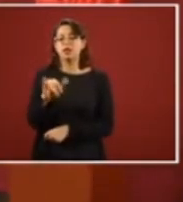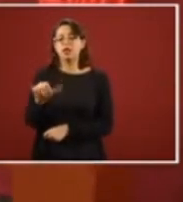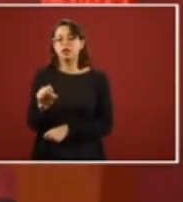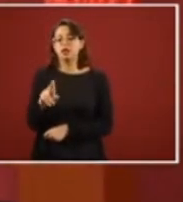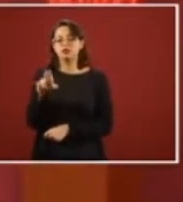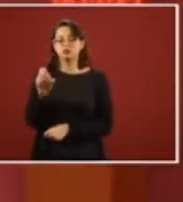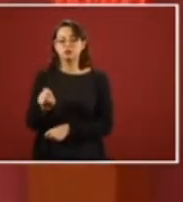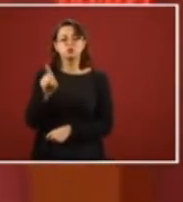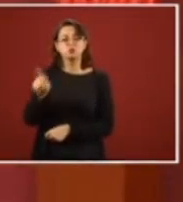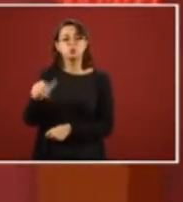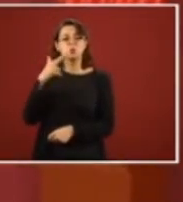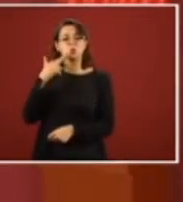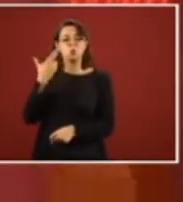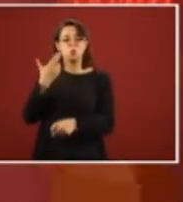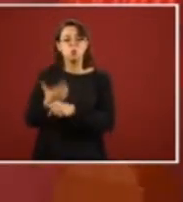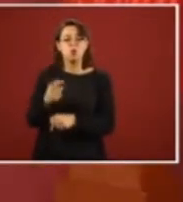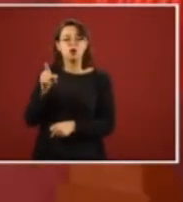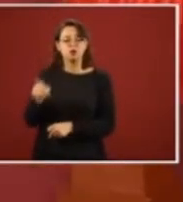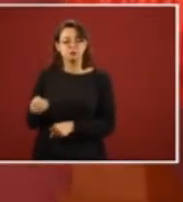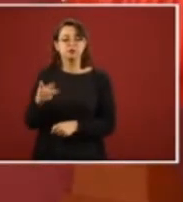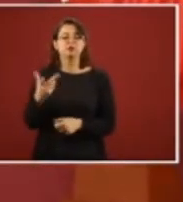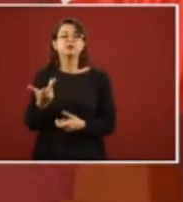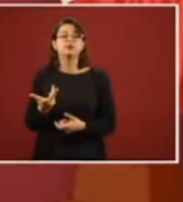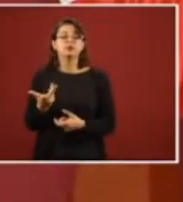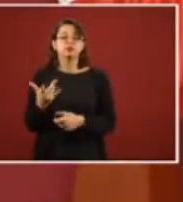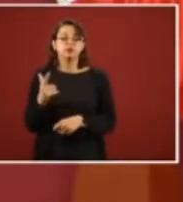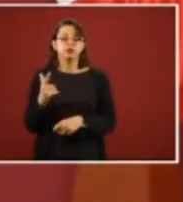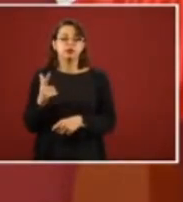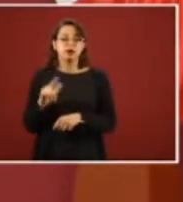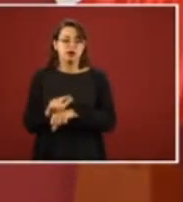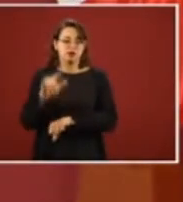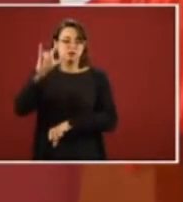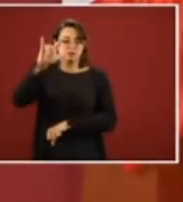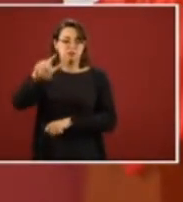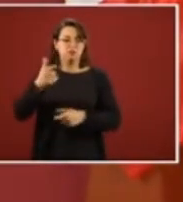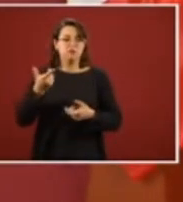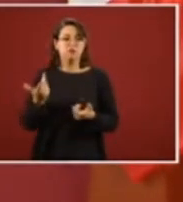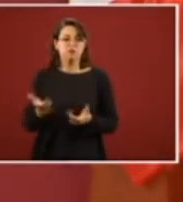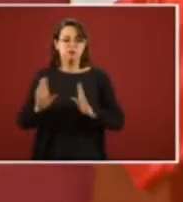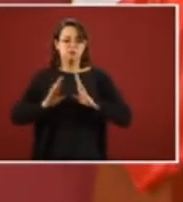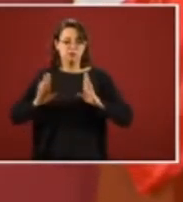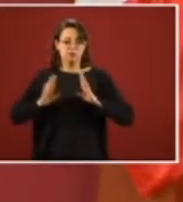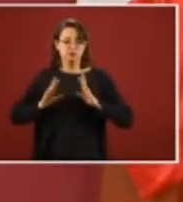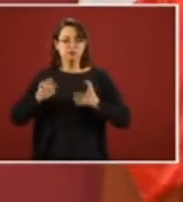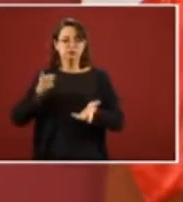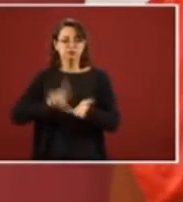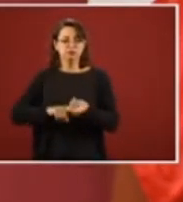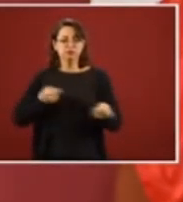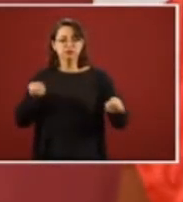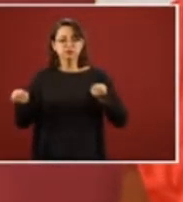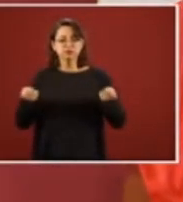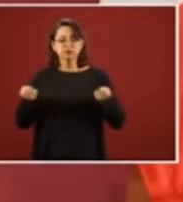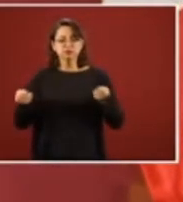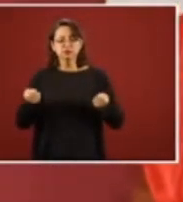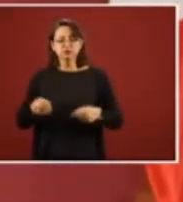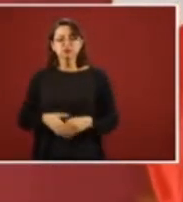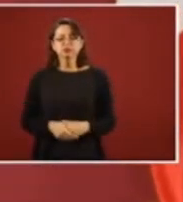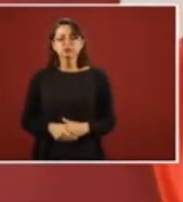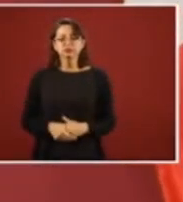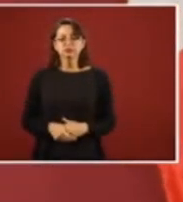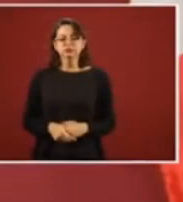And the commander of the Air Force is